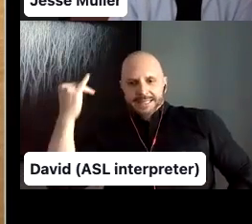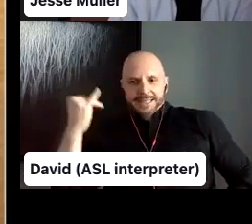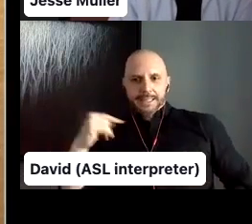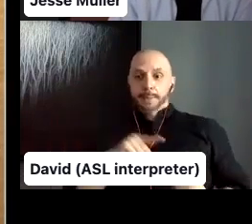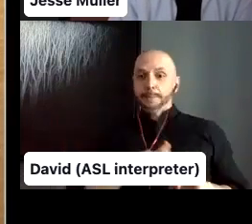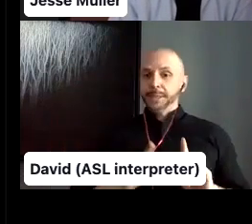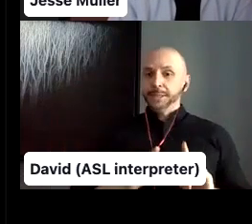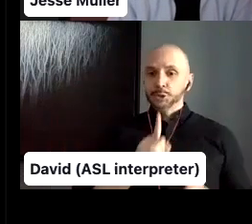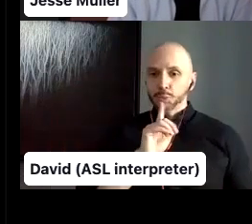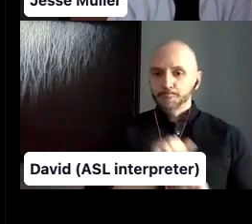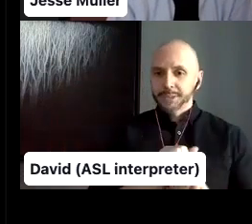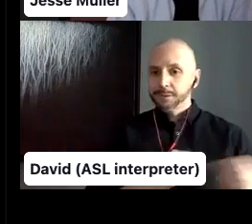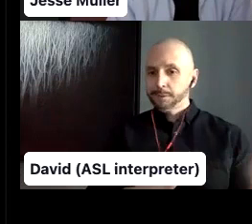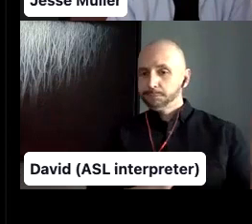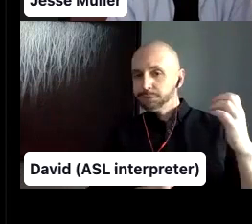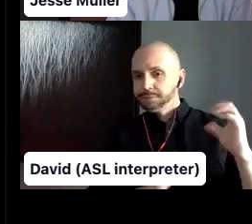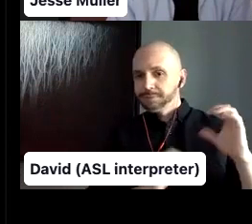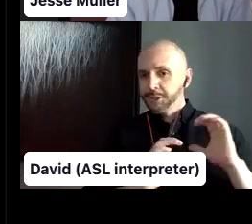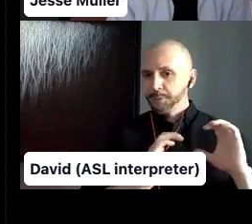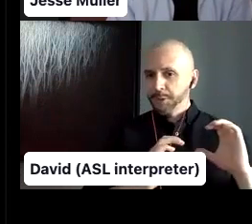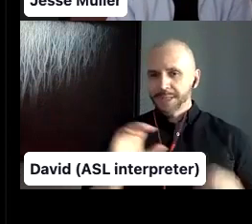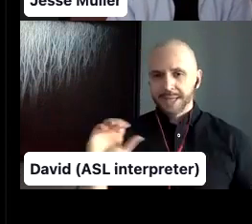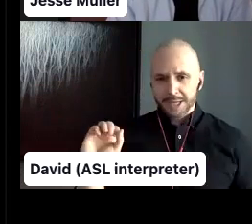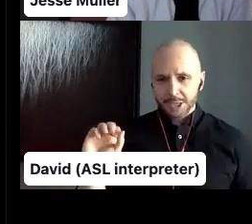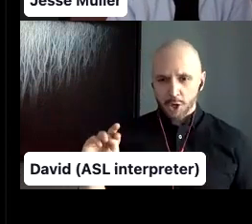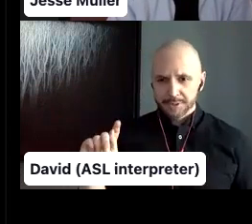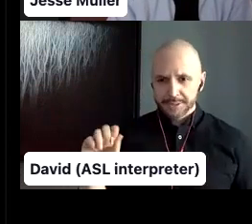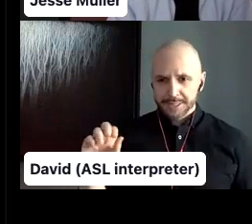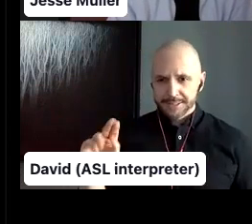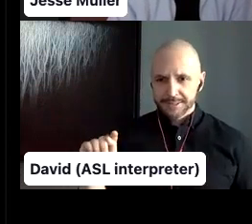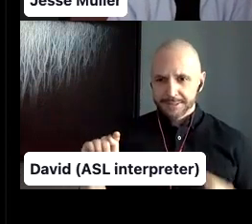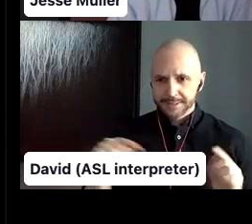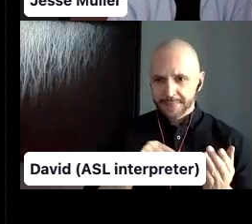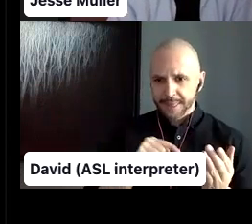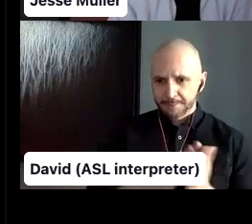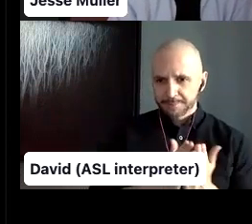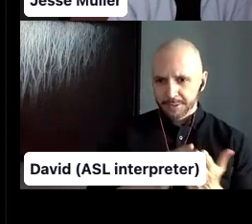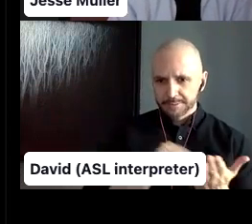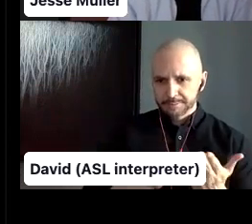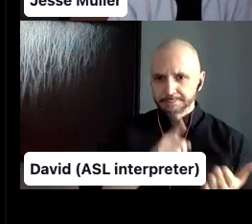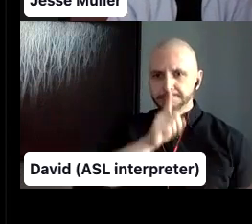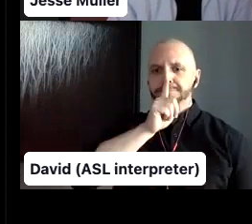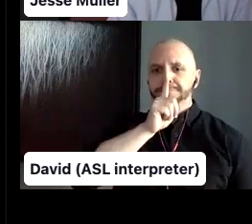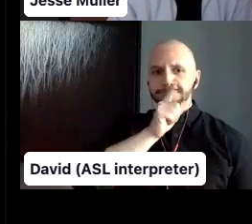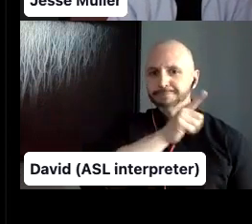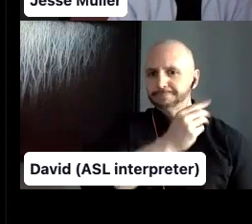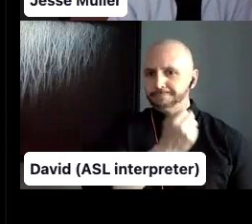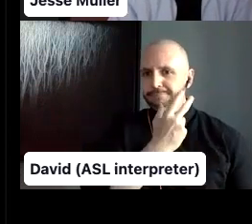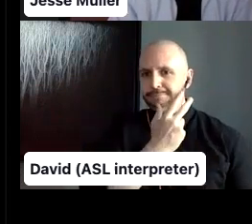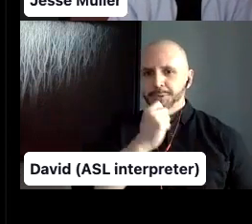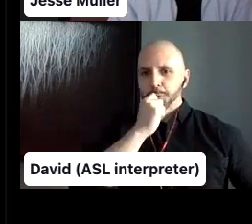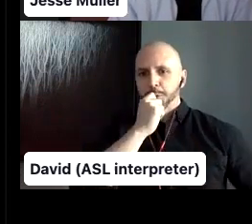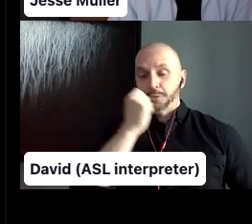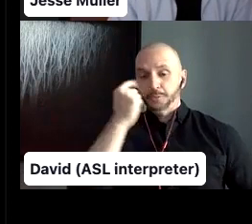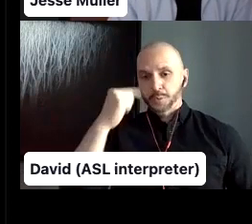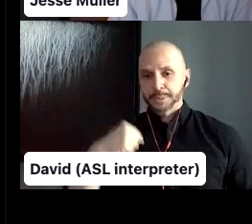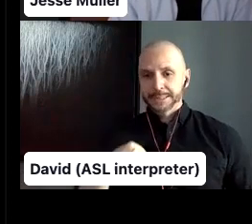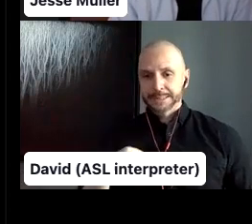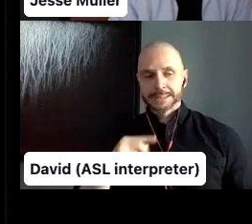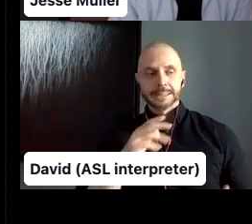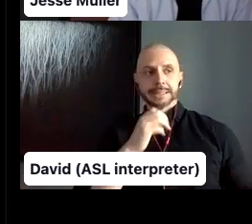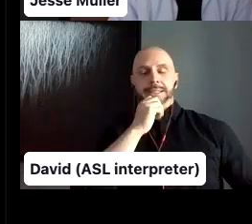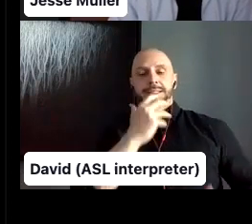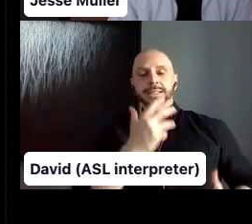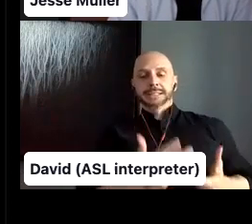react, react upon. And also for me in these cases, yeah, I mean, that's going to be like a hundred different types of